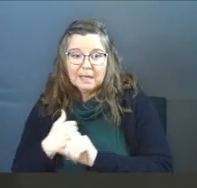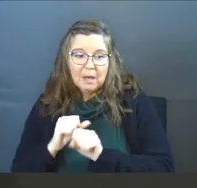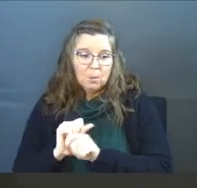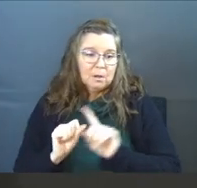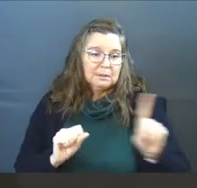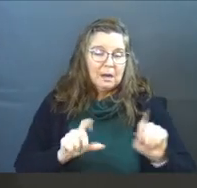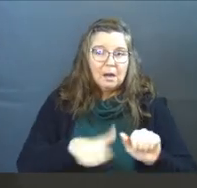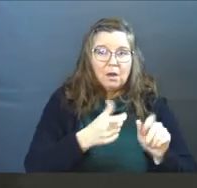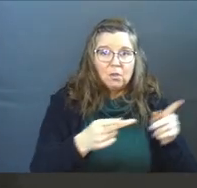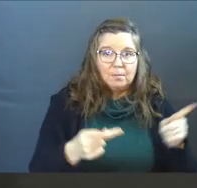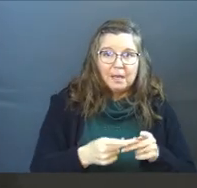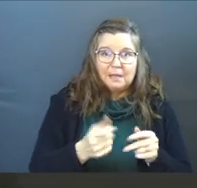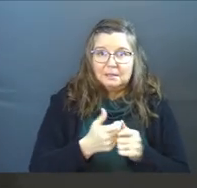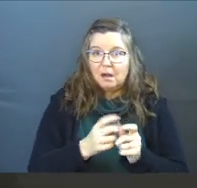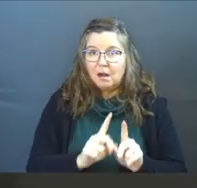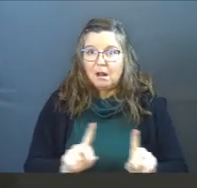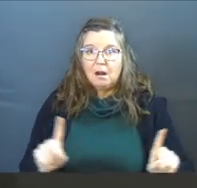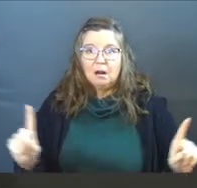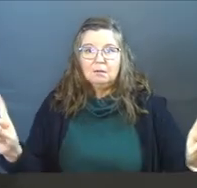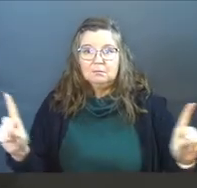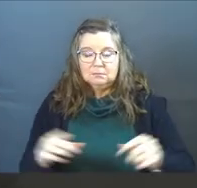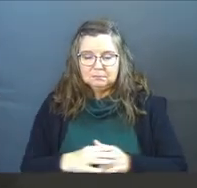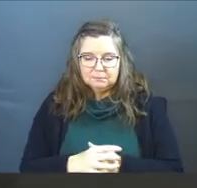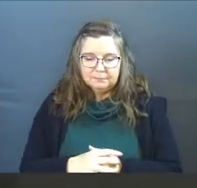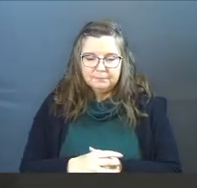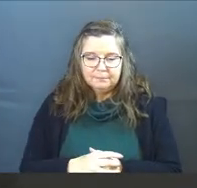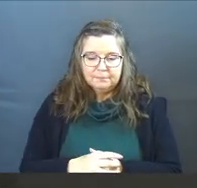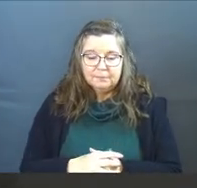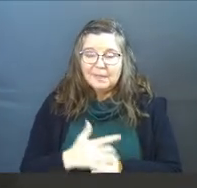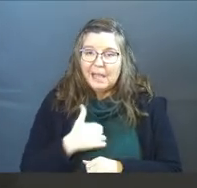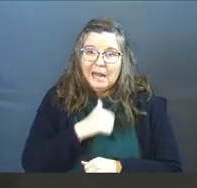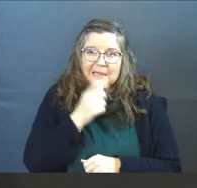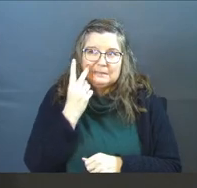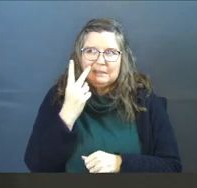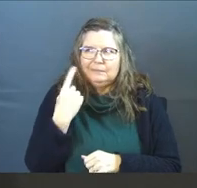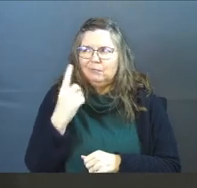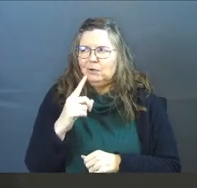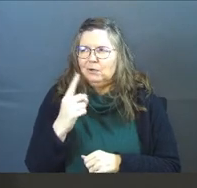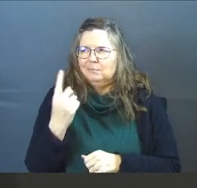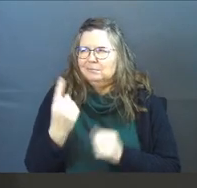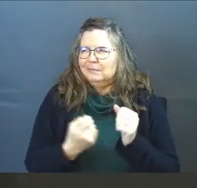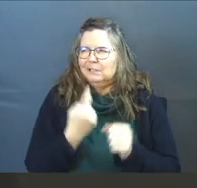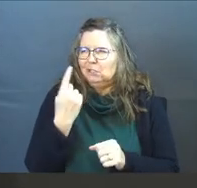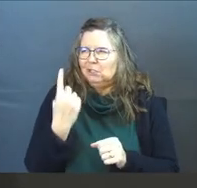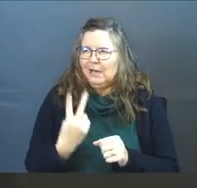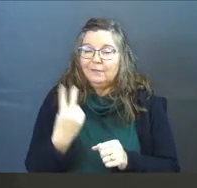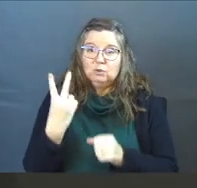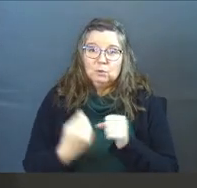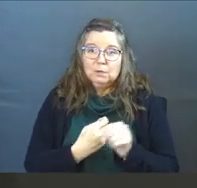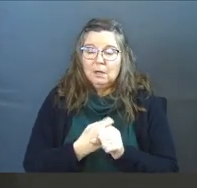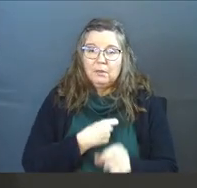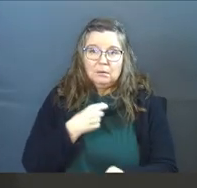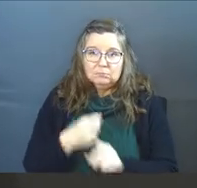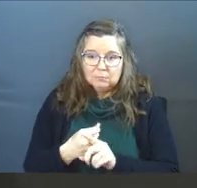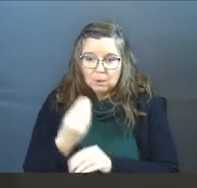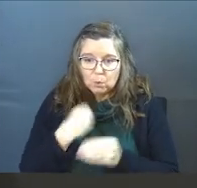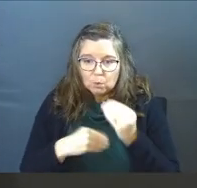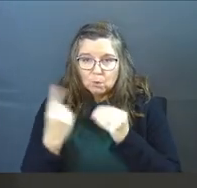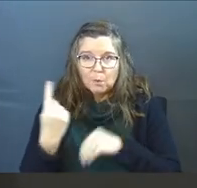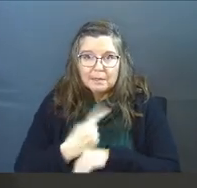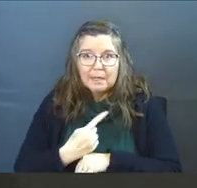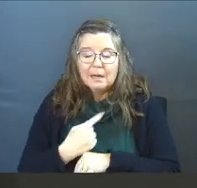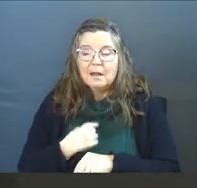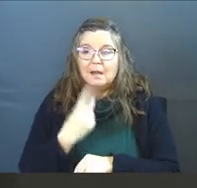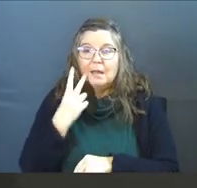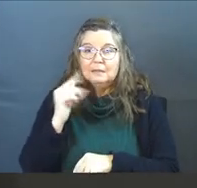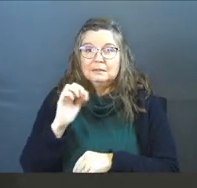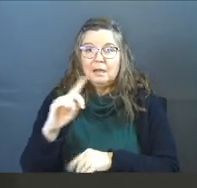went to work a different place. And our lives kind of grew apart. And I didn't see him for a year and a half, two years. And all of a sudden, I'm in a grocery store one day.